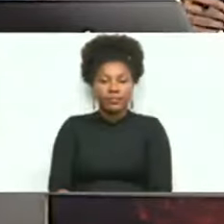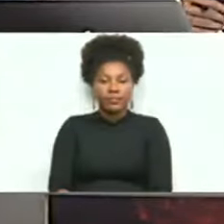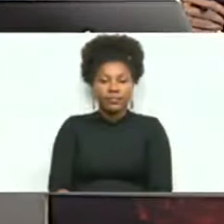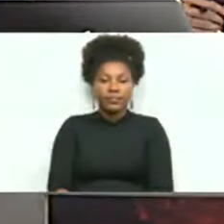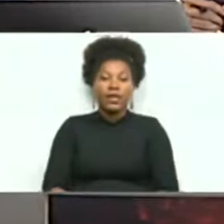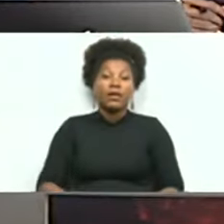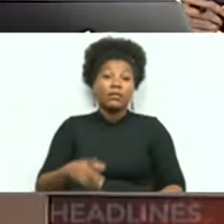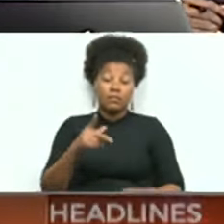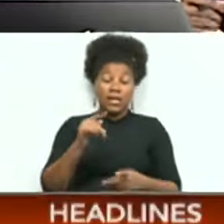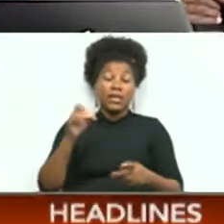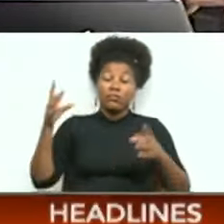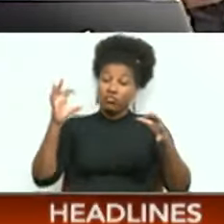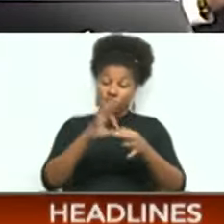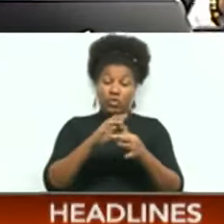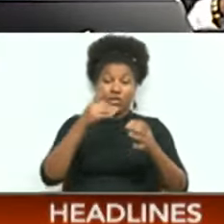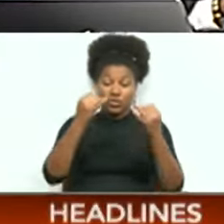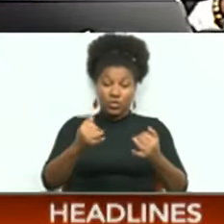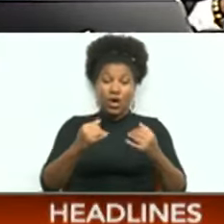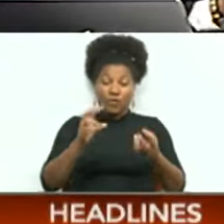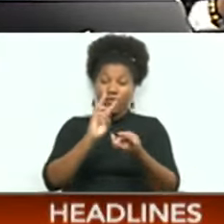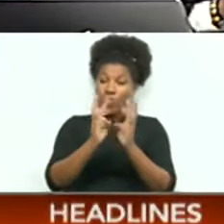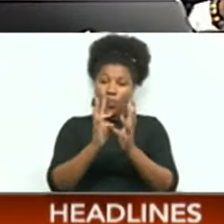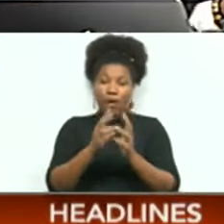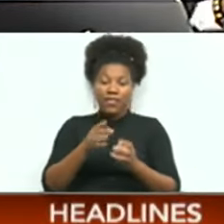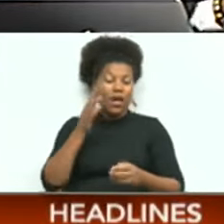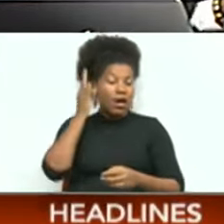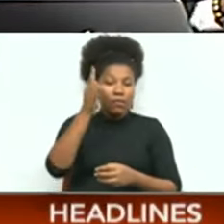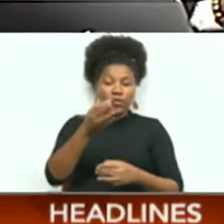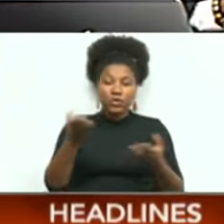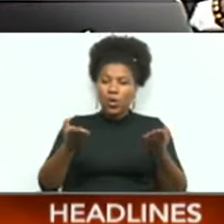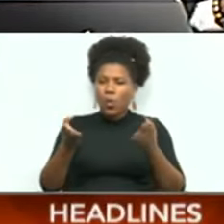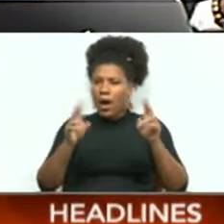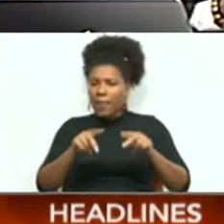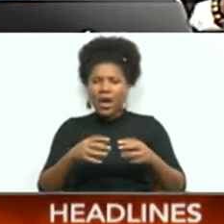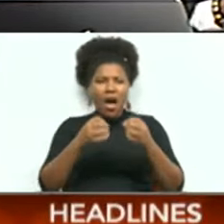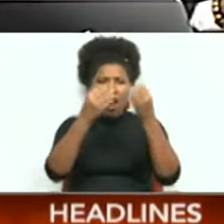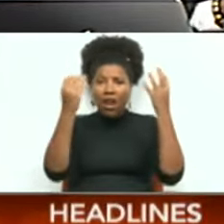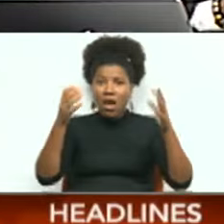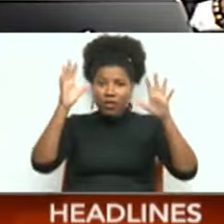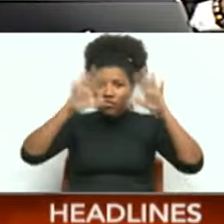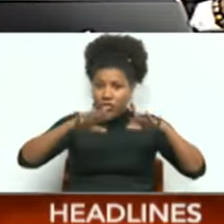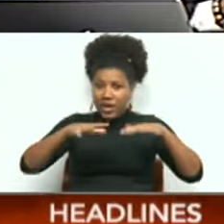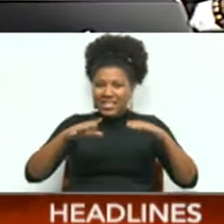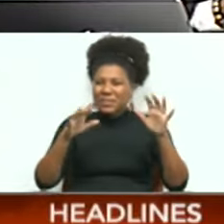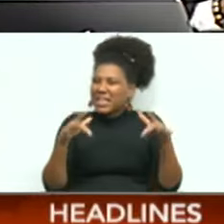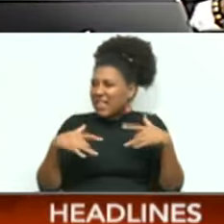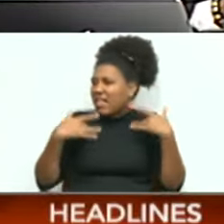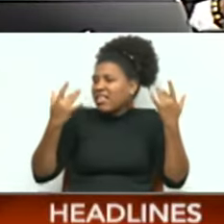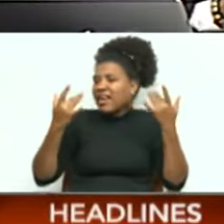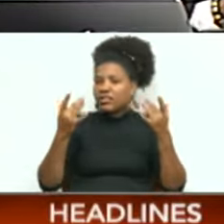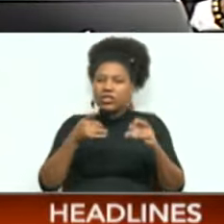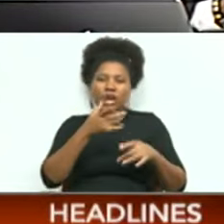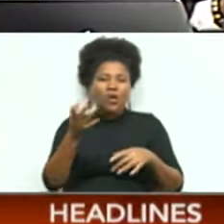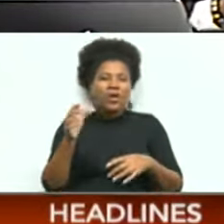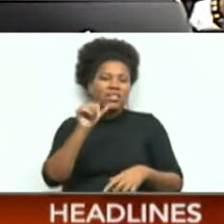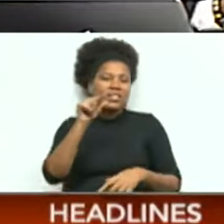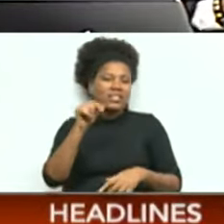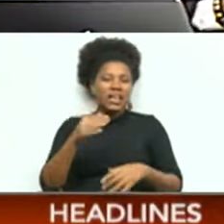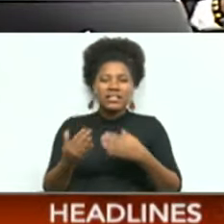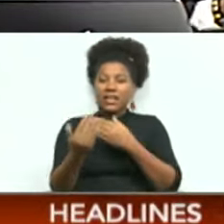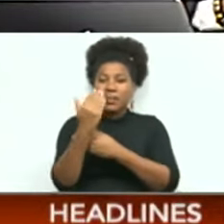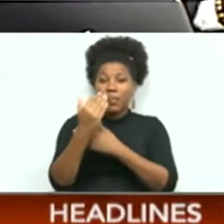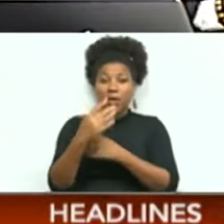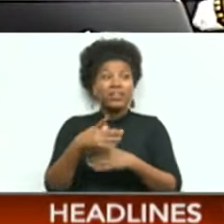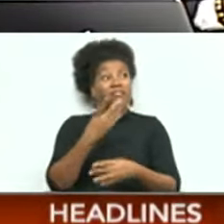Killeen joins us now for a look at the weather forecast. Killeen, not a lot of rain. Some nice light showers on Saturday morning for several hours.